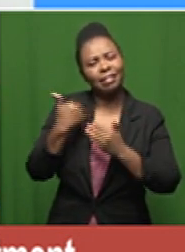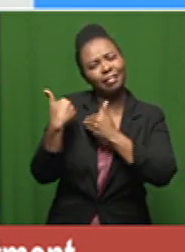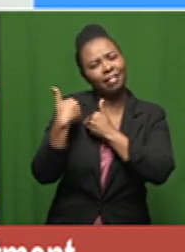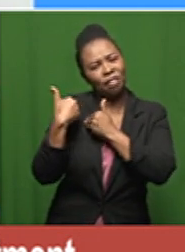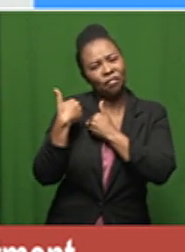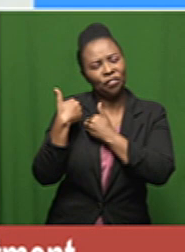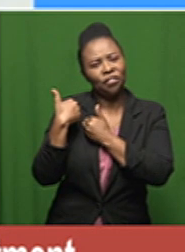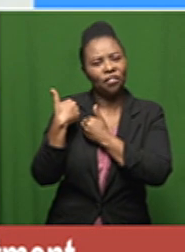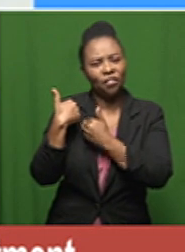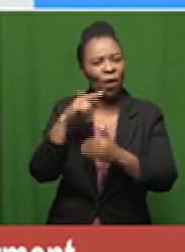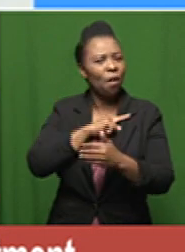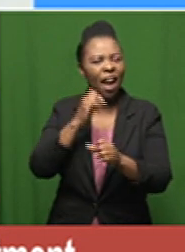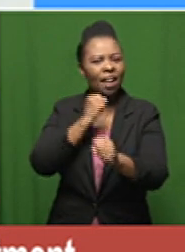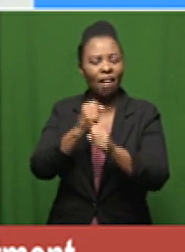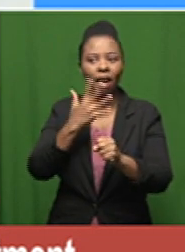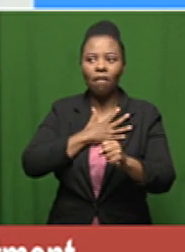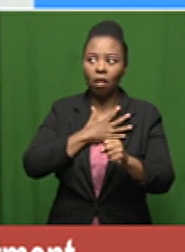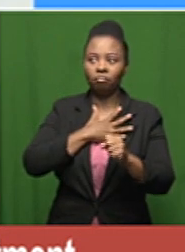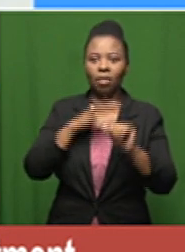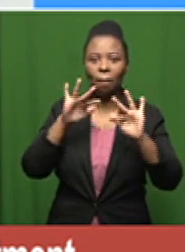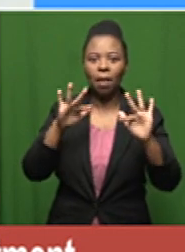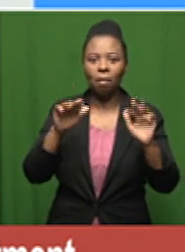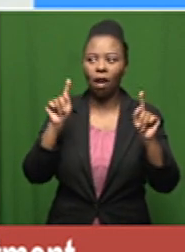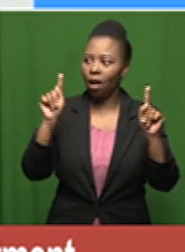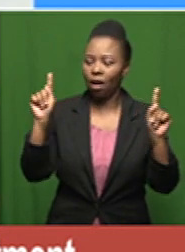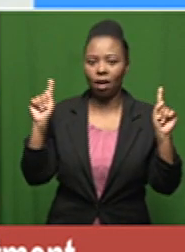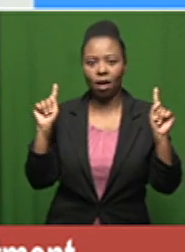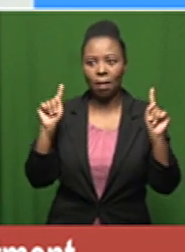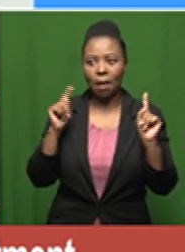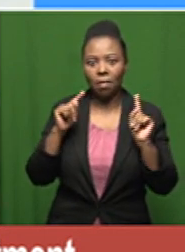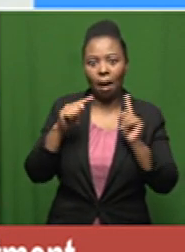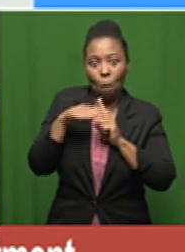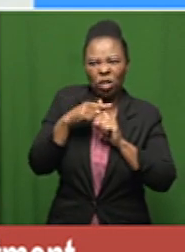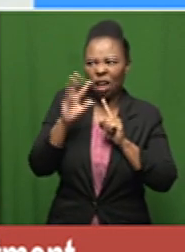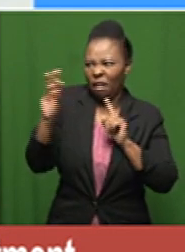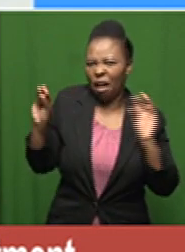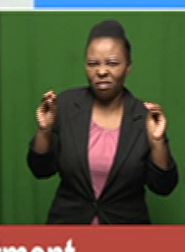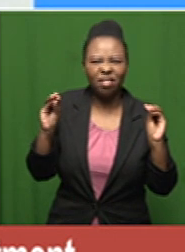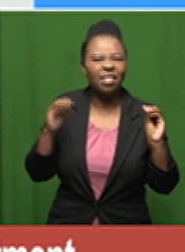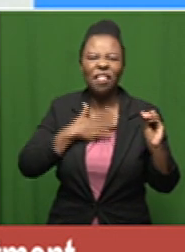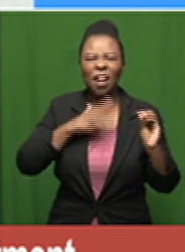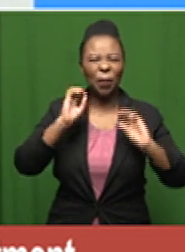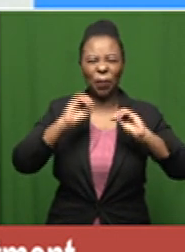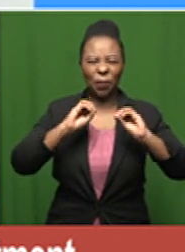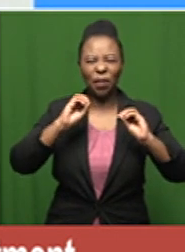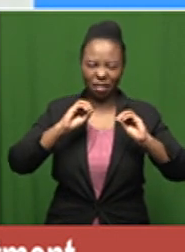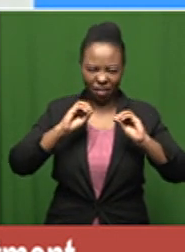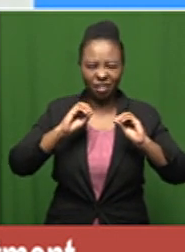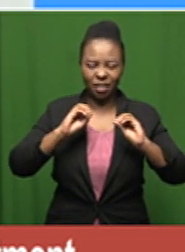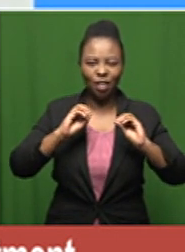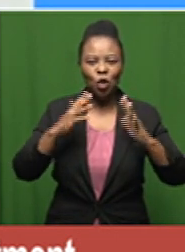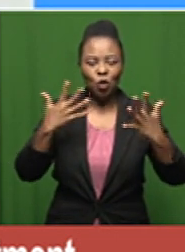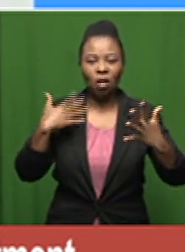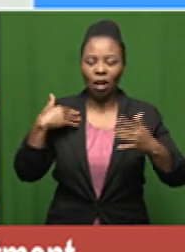did not feel like i was around people that could have been positive and um so when you